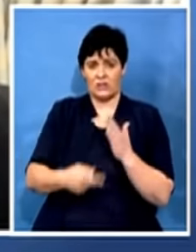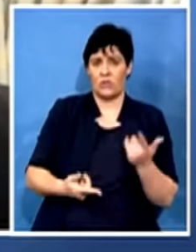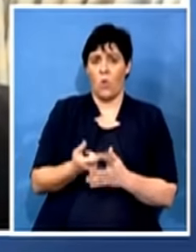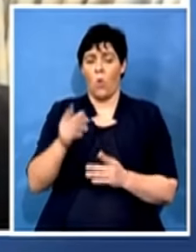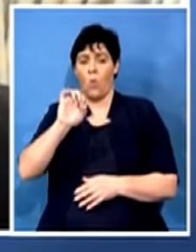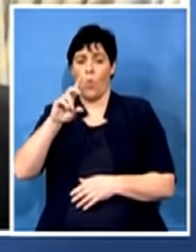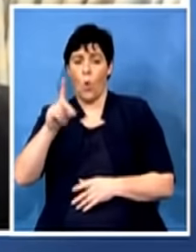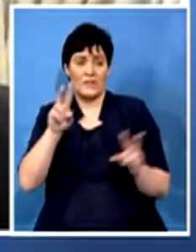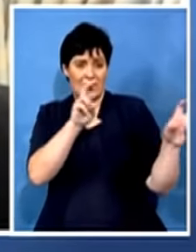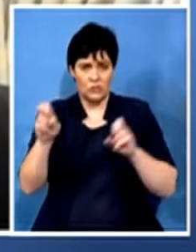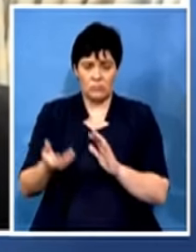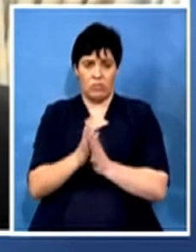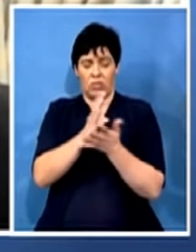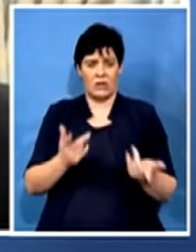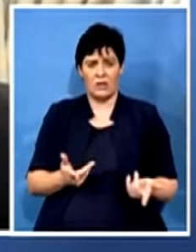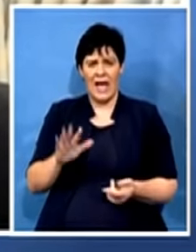saying? Are they worried?